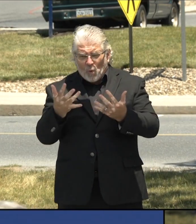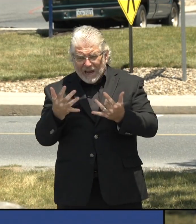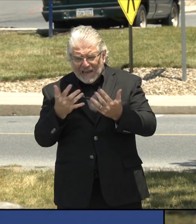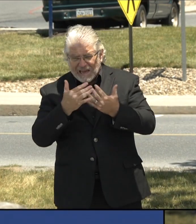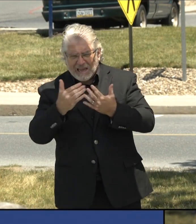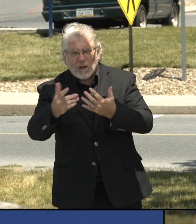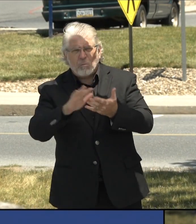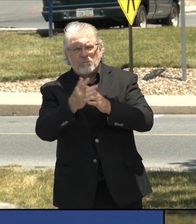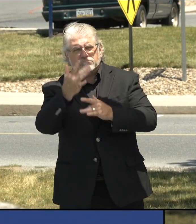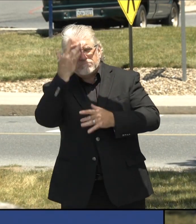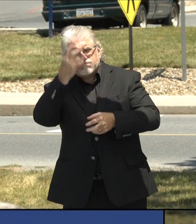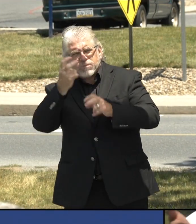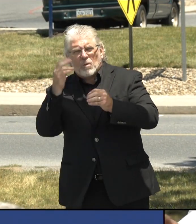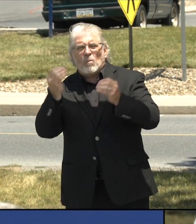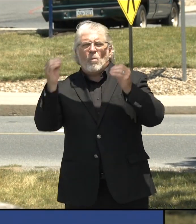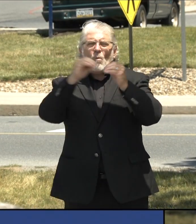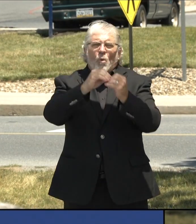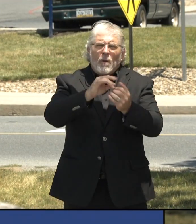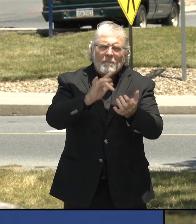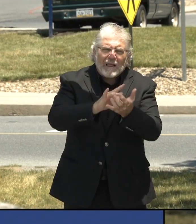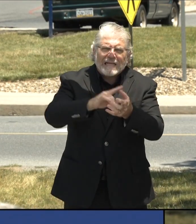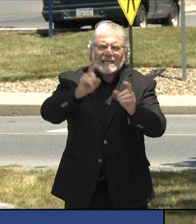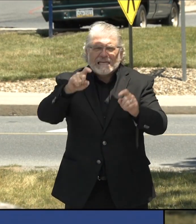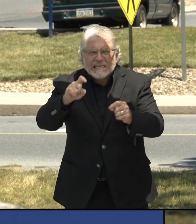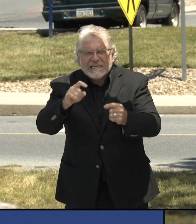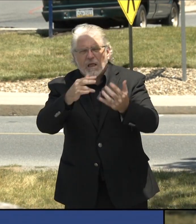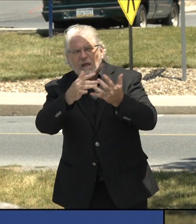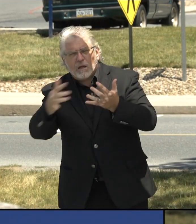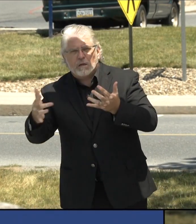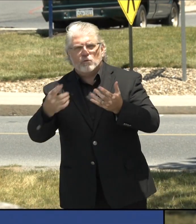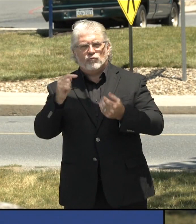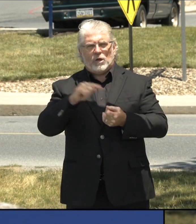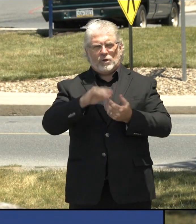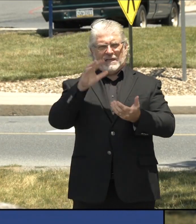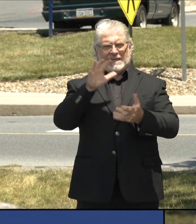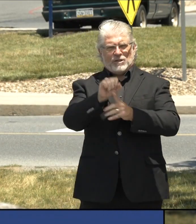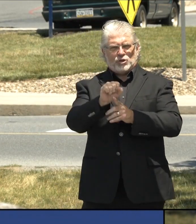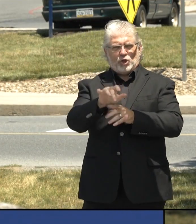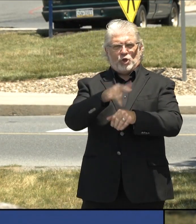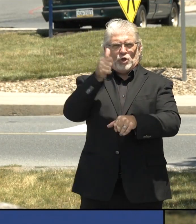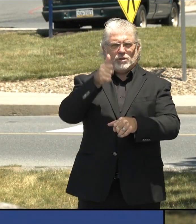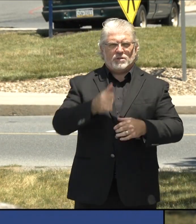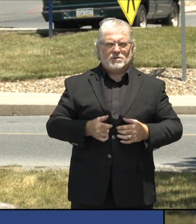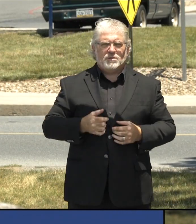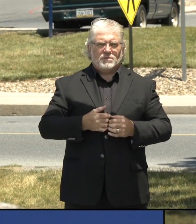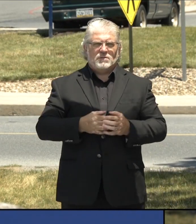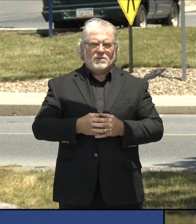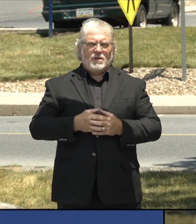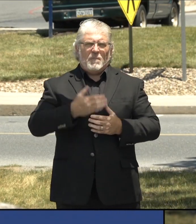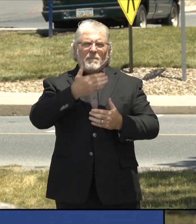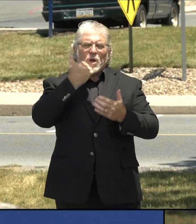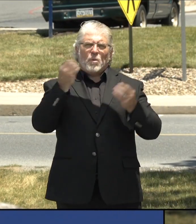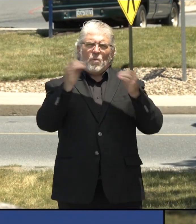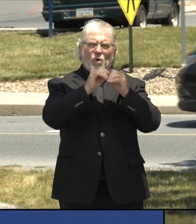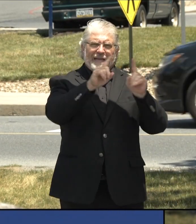more efficient testing and sometimes finding it in younger people who have less potential to become as sick.